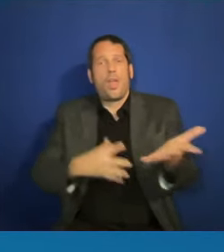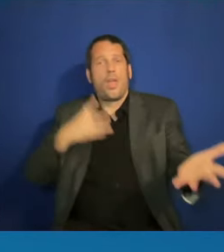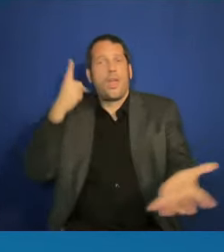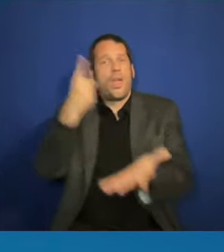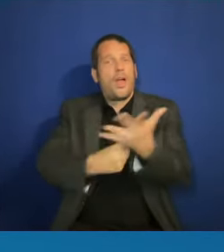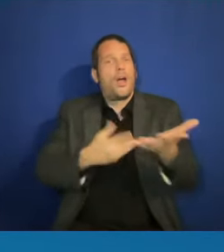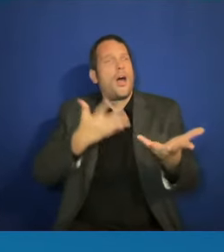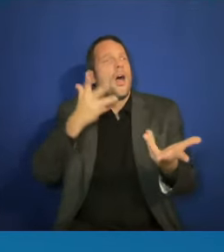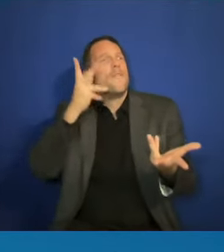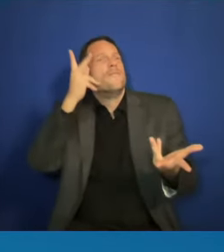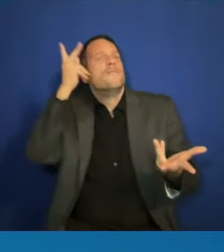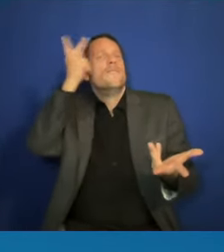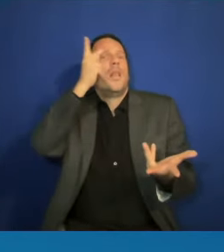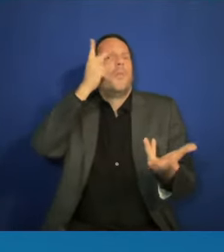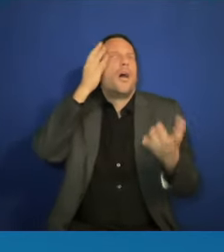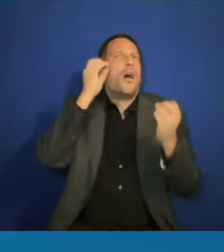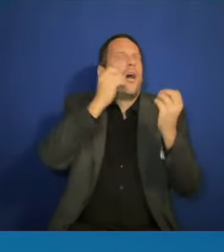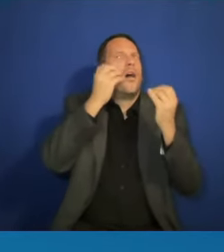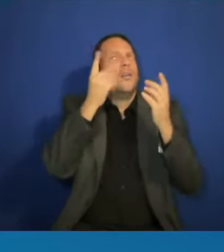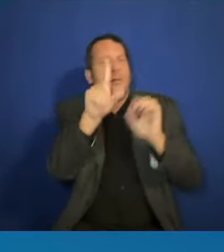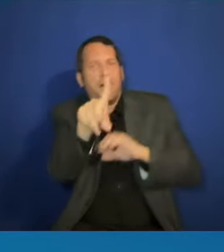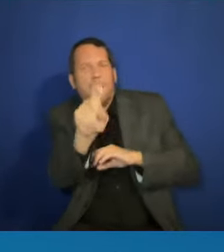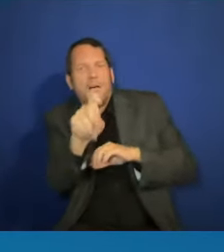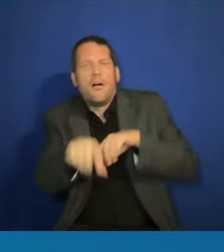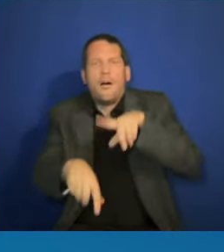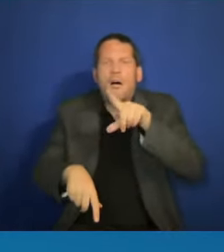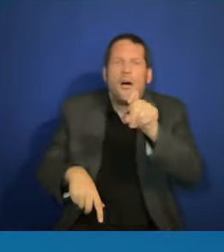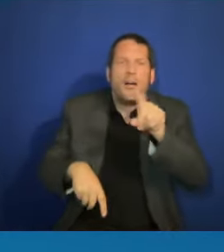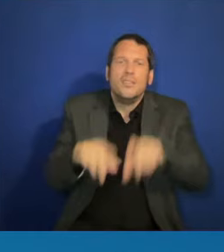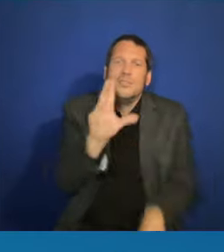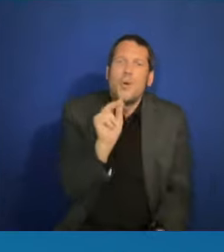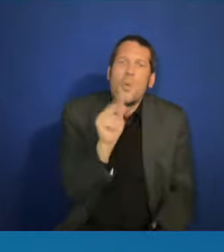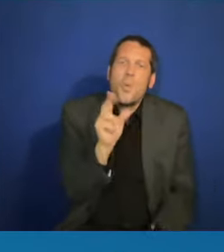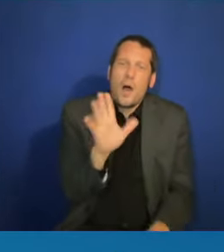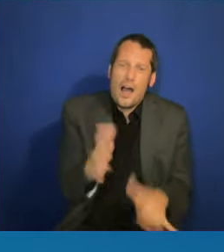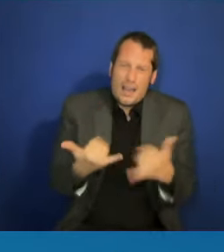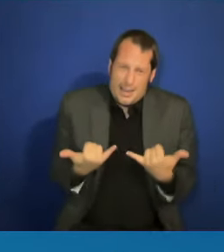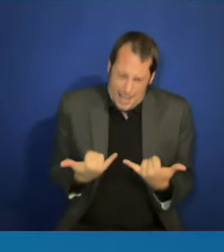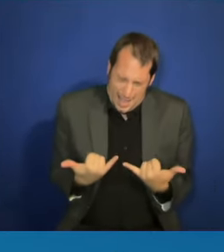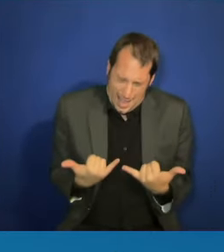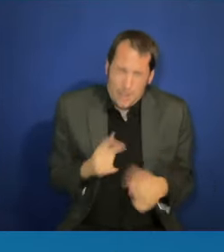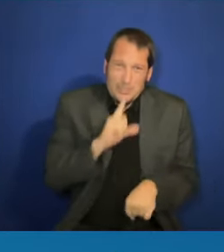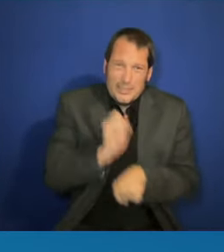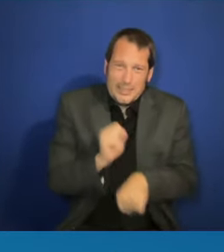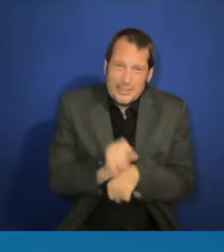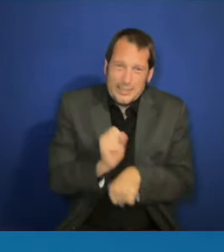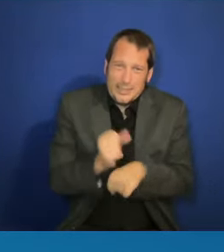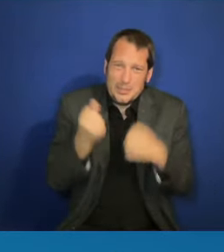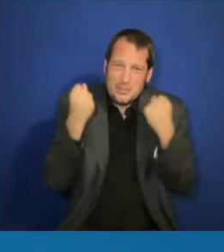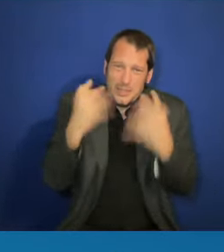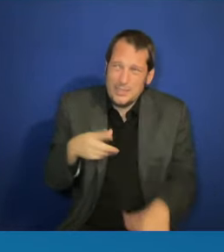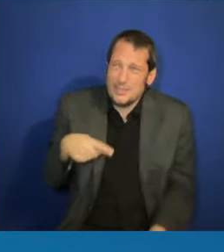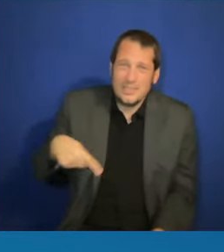countless people, many of whom I have met, who are silently suffering.